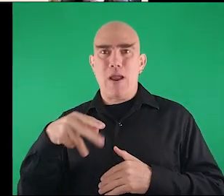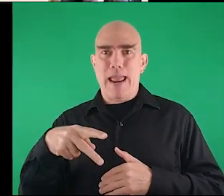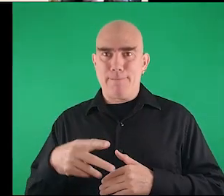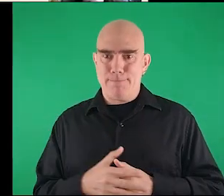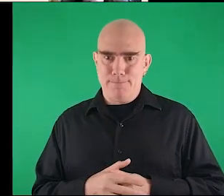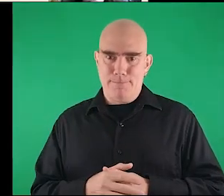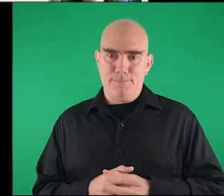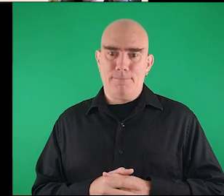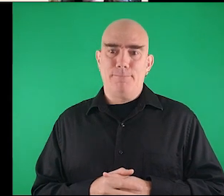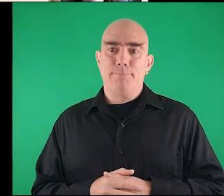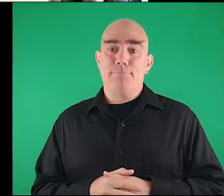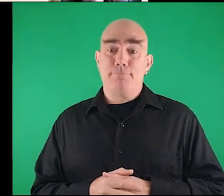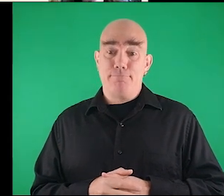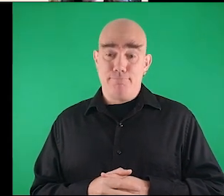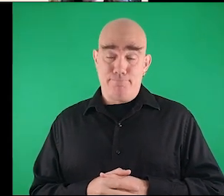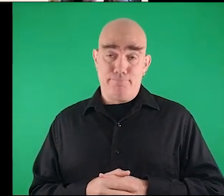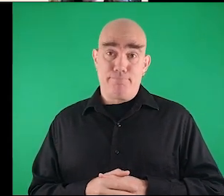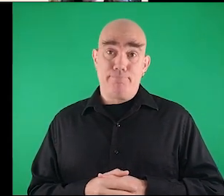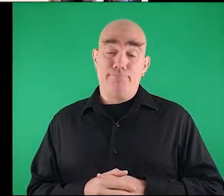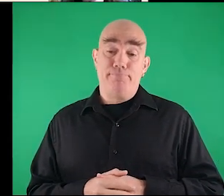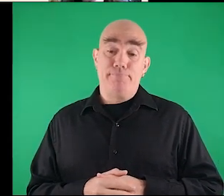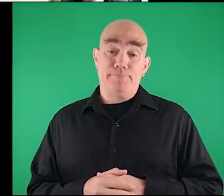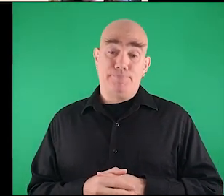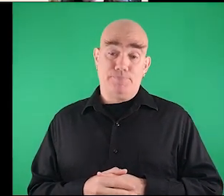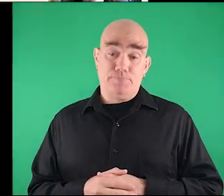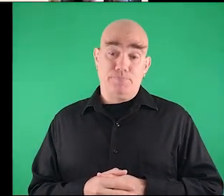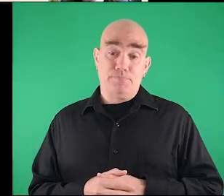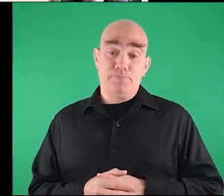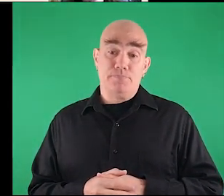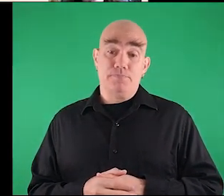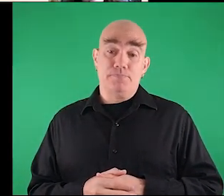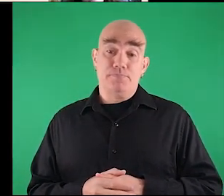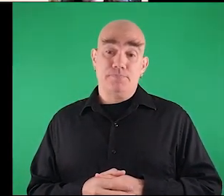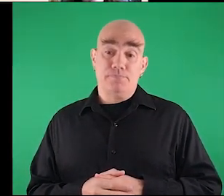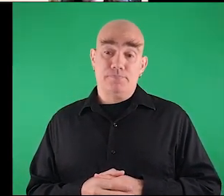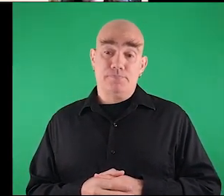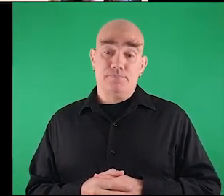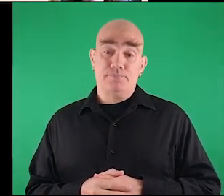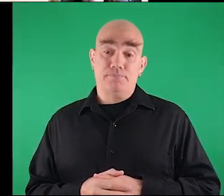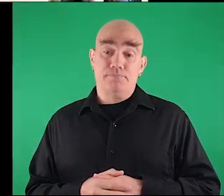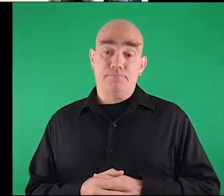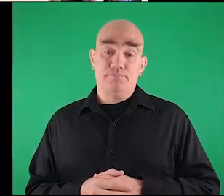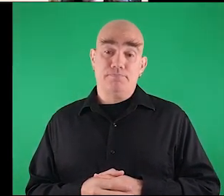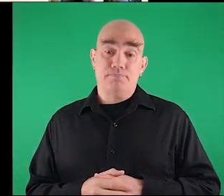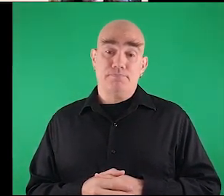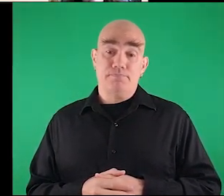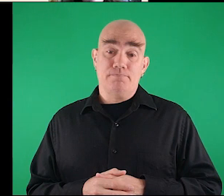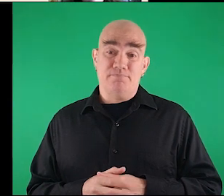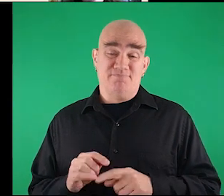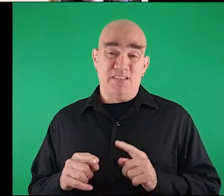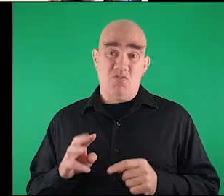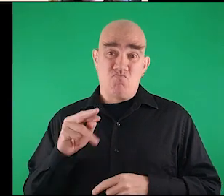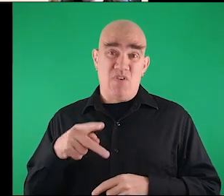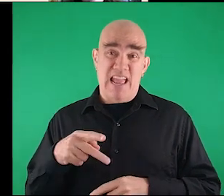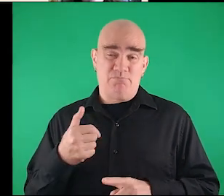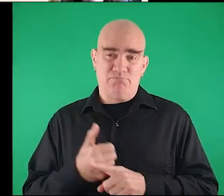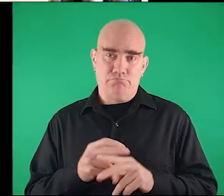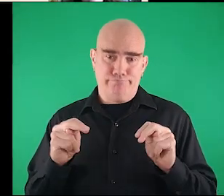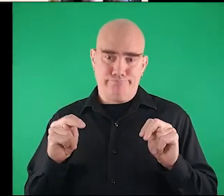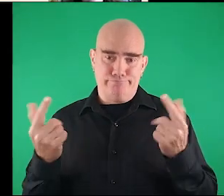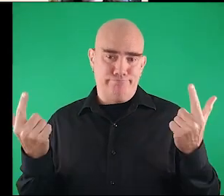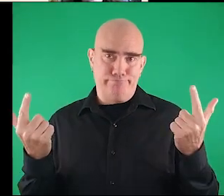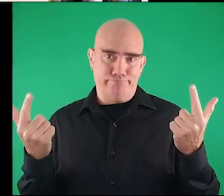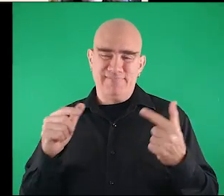disconnect from the path uh and here has a um a ramp a very